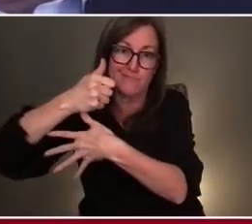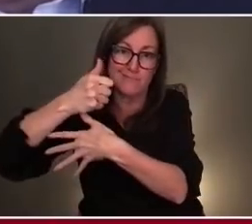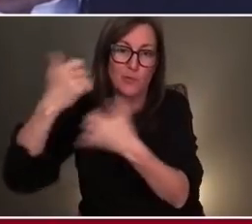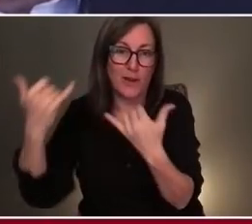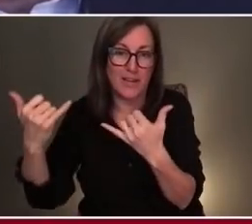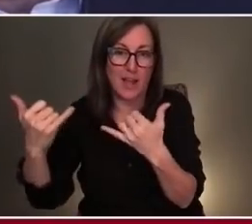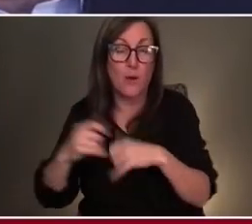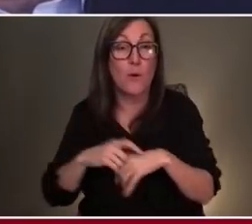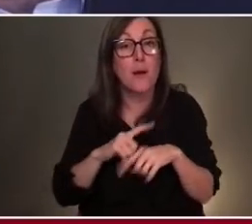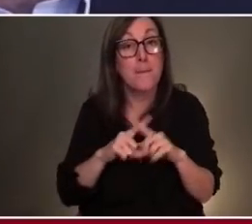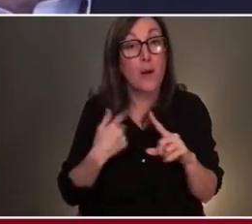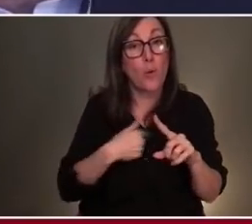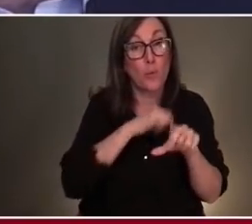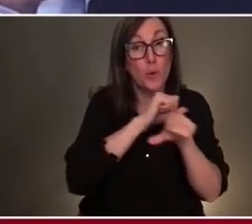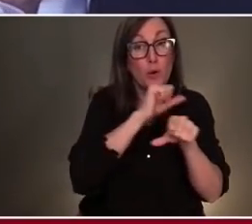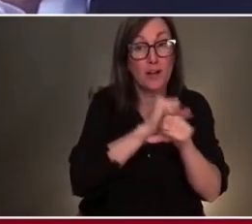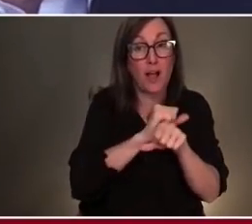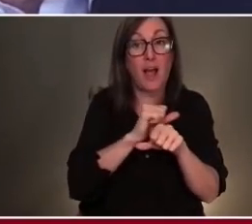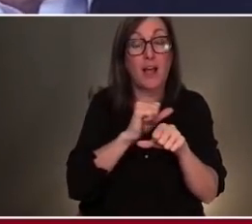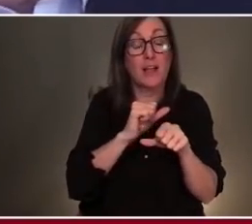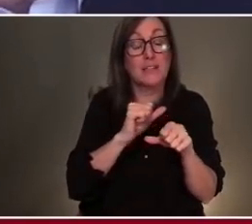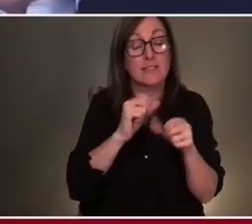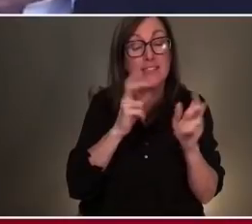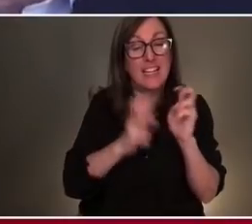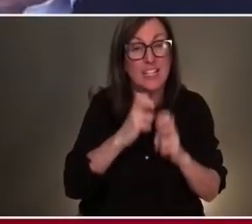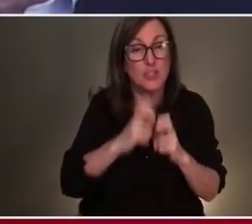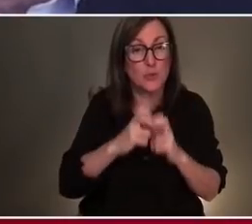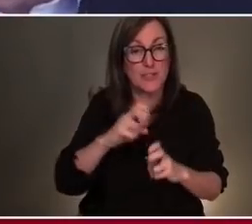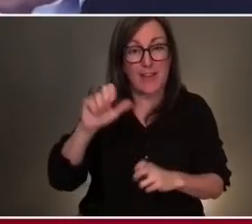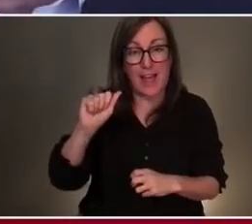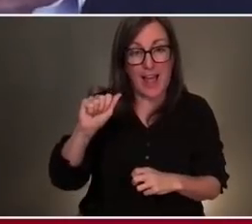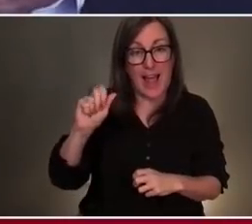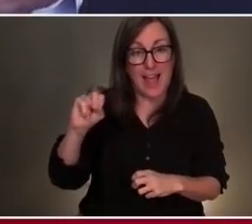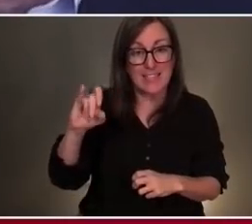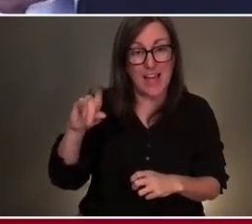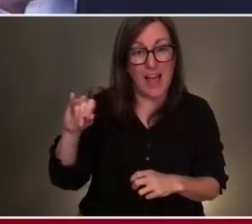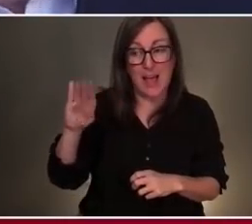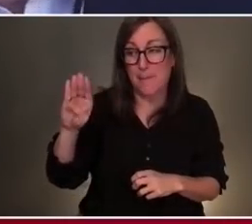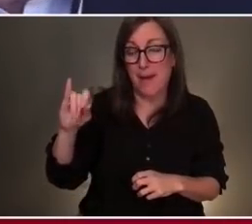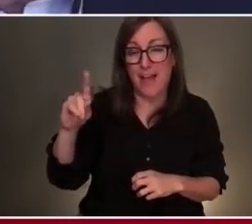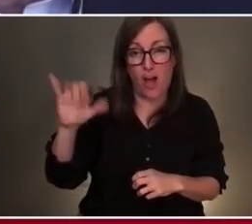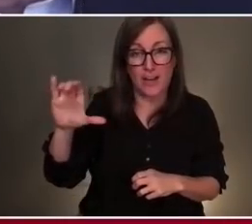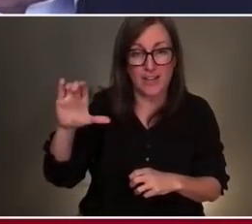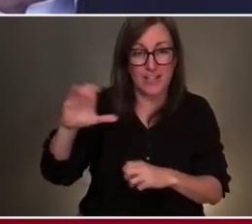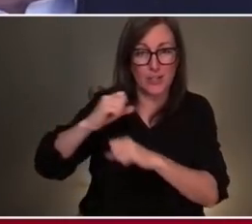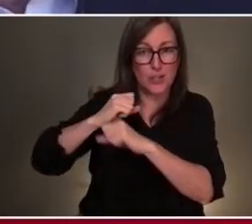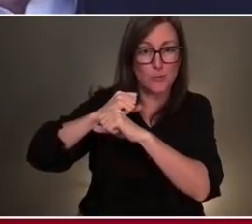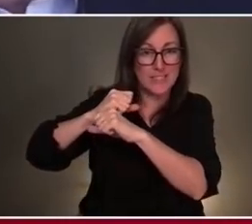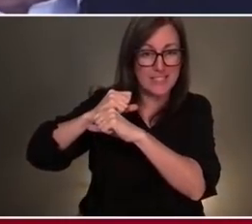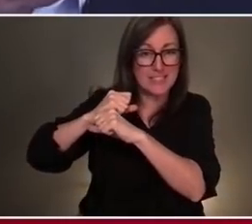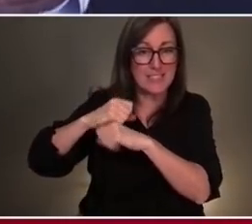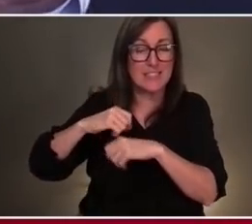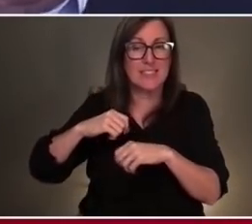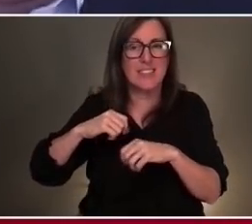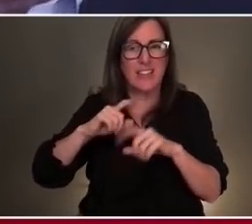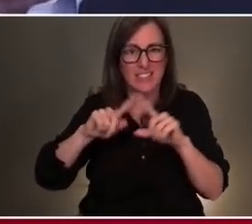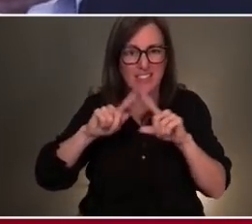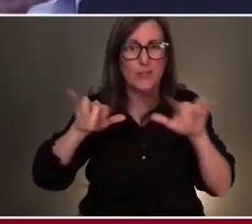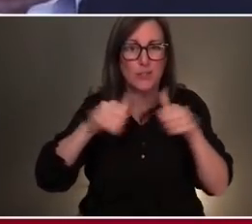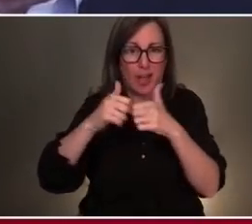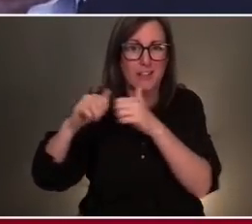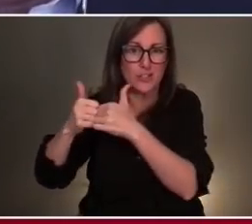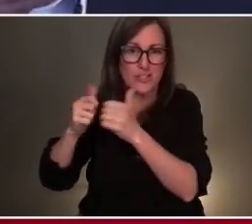very, very much on the issues of antibiotic resistance and how we're going to try to reduce the ever-increasing challenge with that,